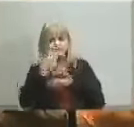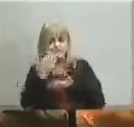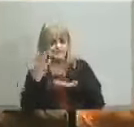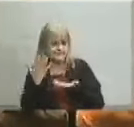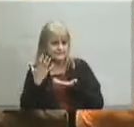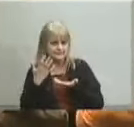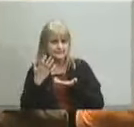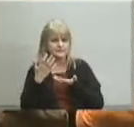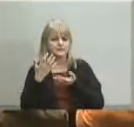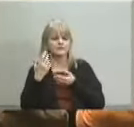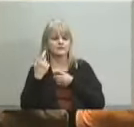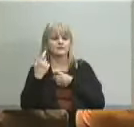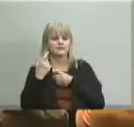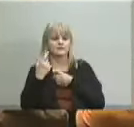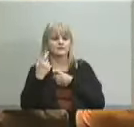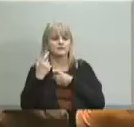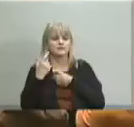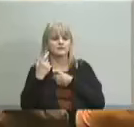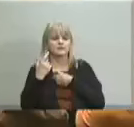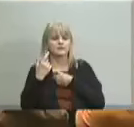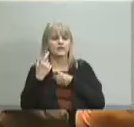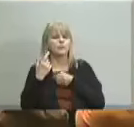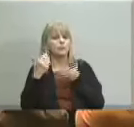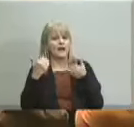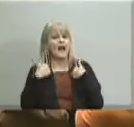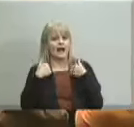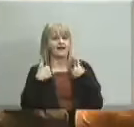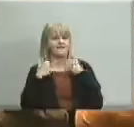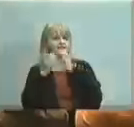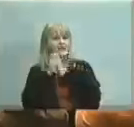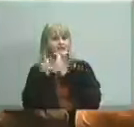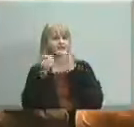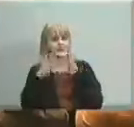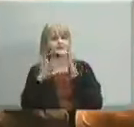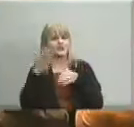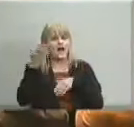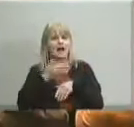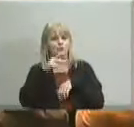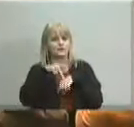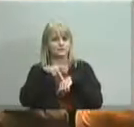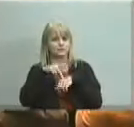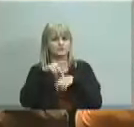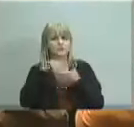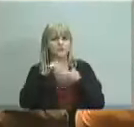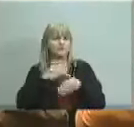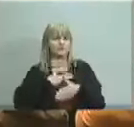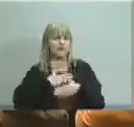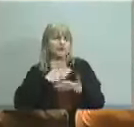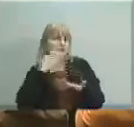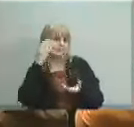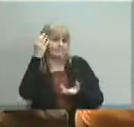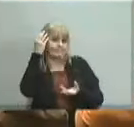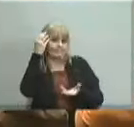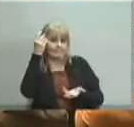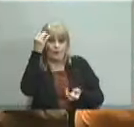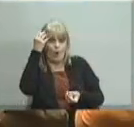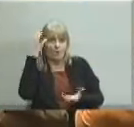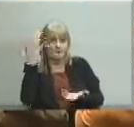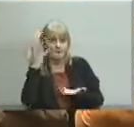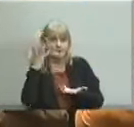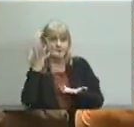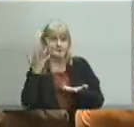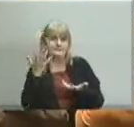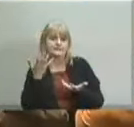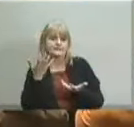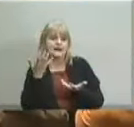or effective way for us to hire principals so uh those are my thoughts don't have to put it in words i don't know